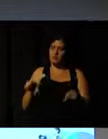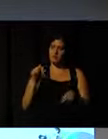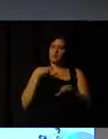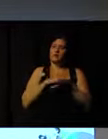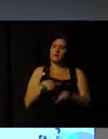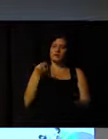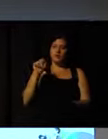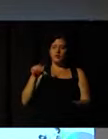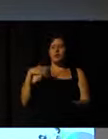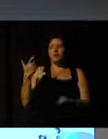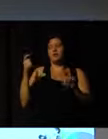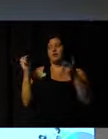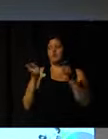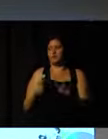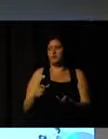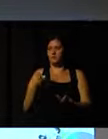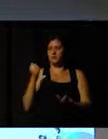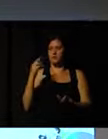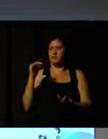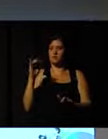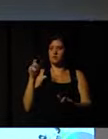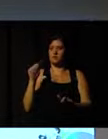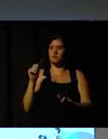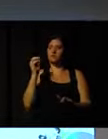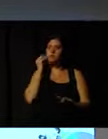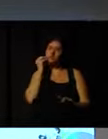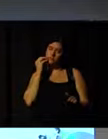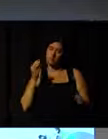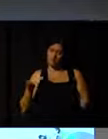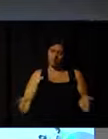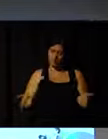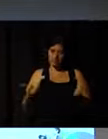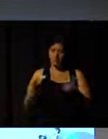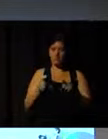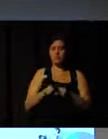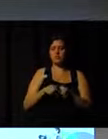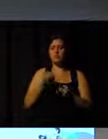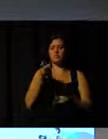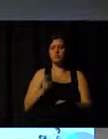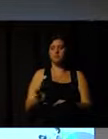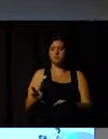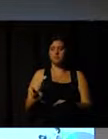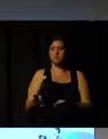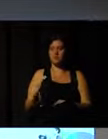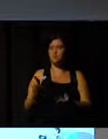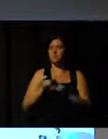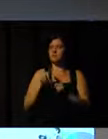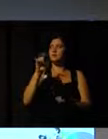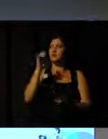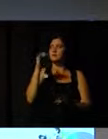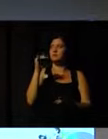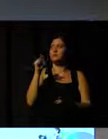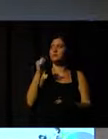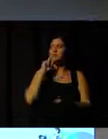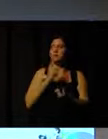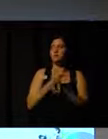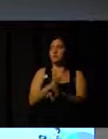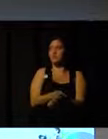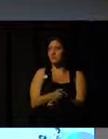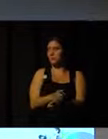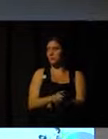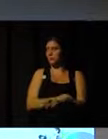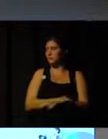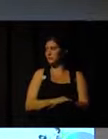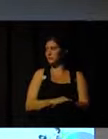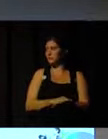Karen. The question to the panel is what strategy to maintain and motivate volunteers and the main